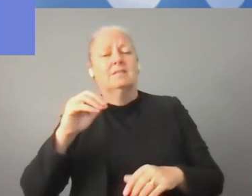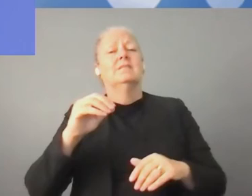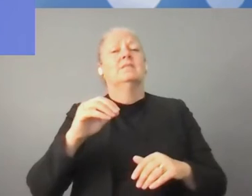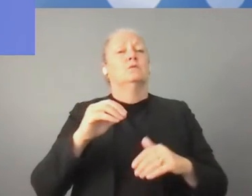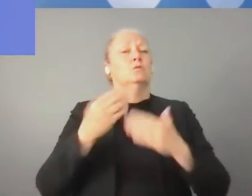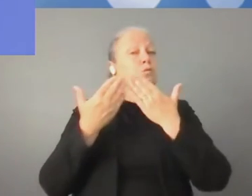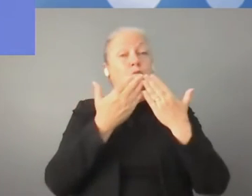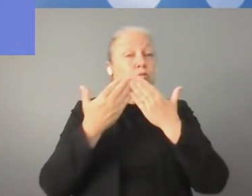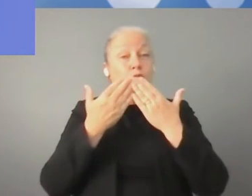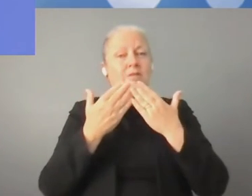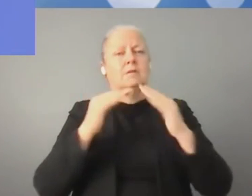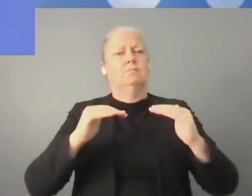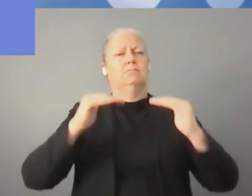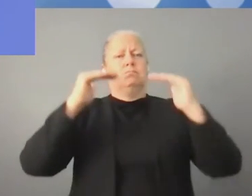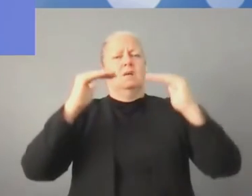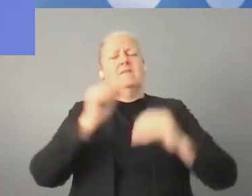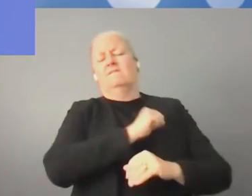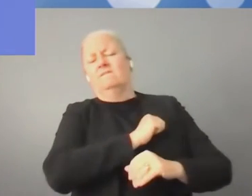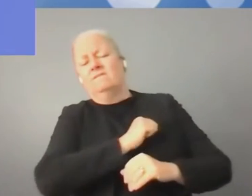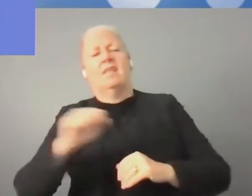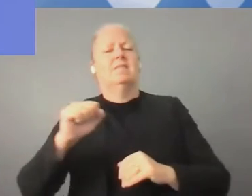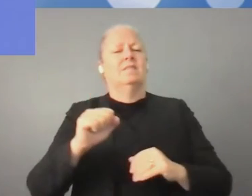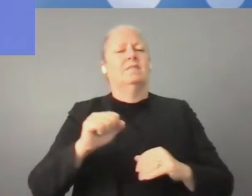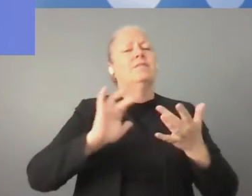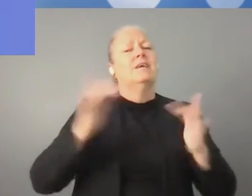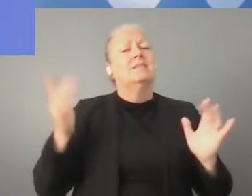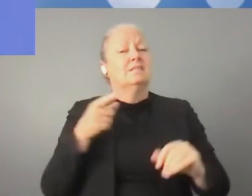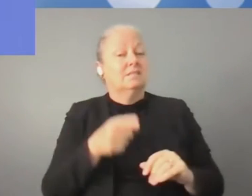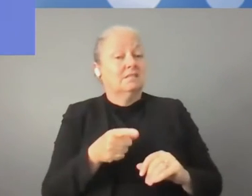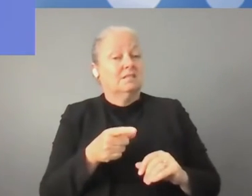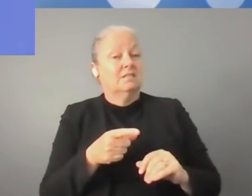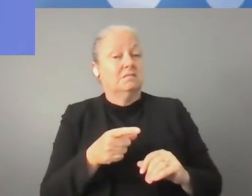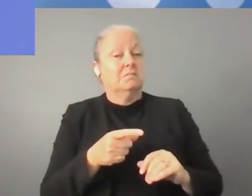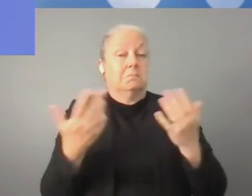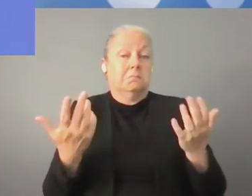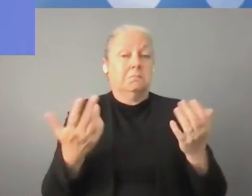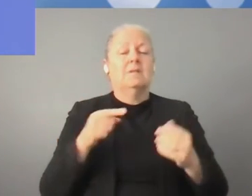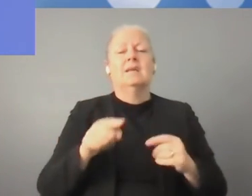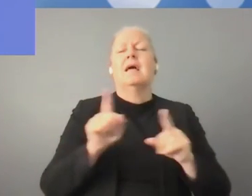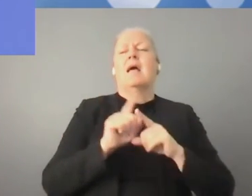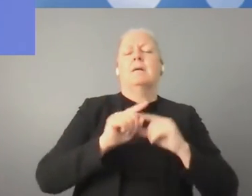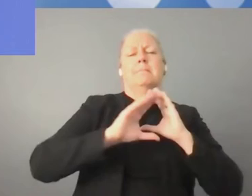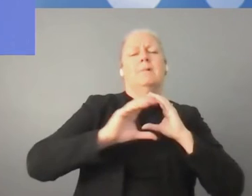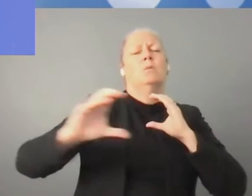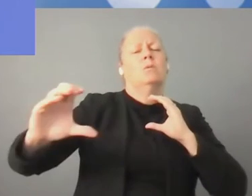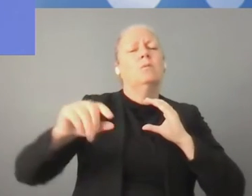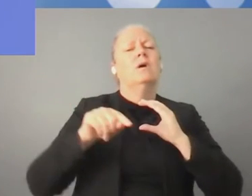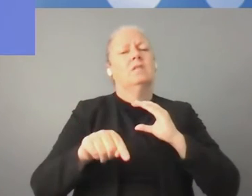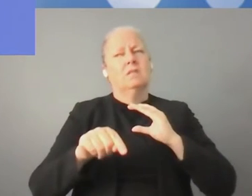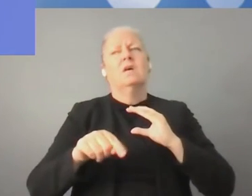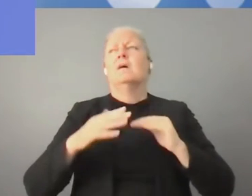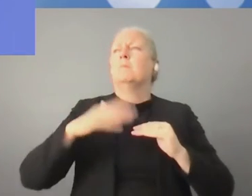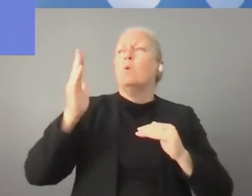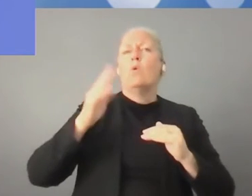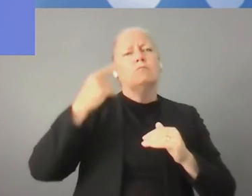the access to the network in that perspective. Also as a bandwidth for more startups, maybe more innovation and creating